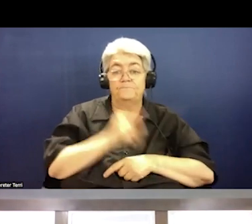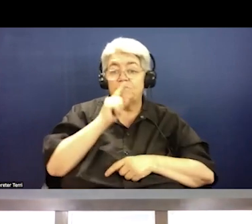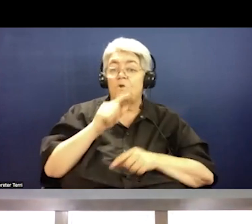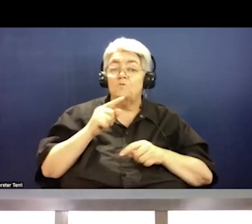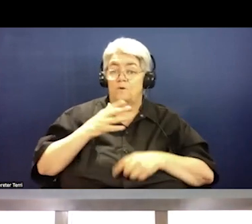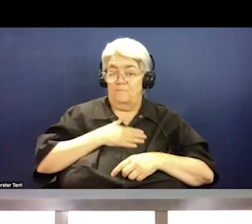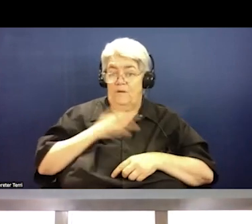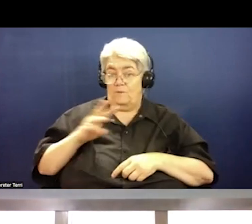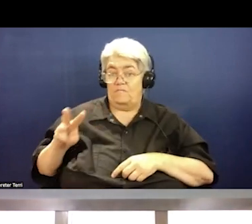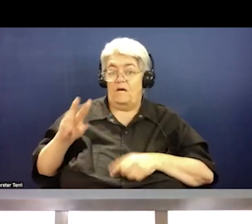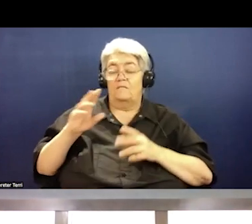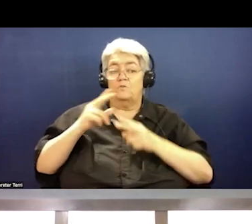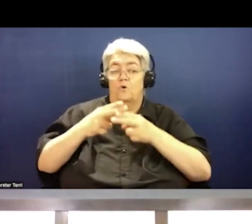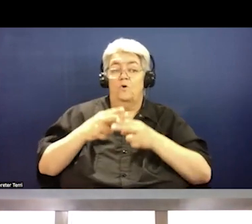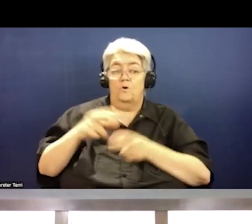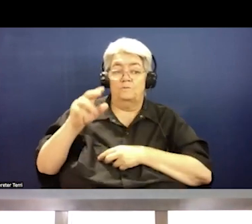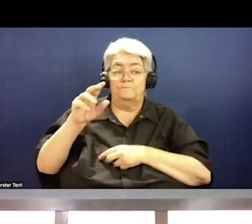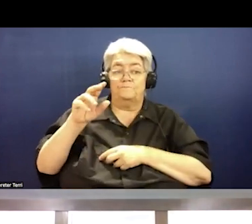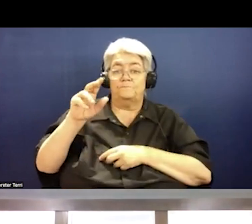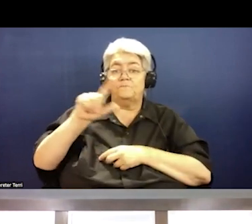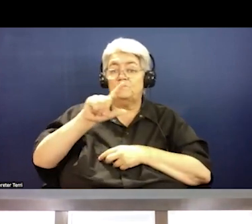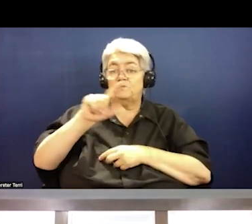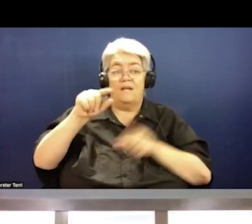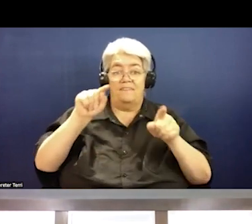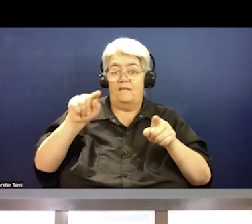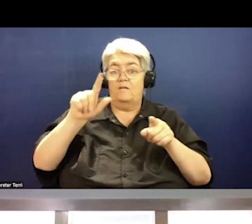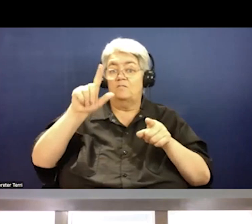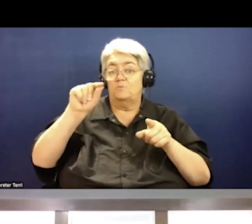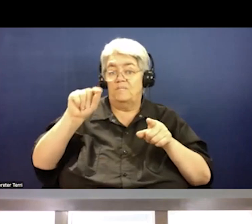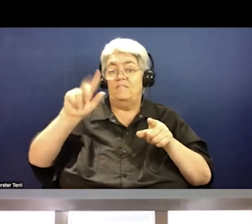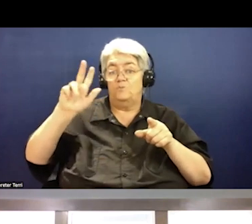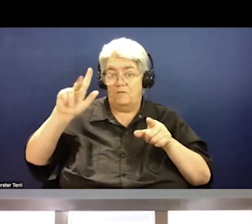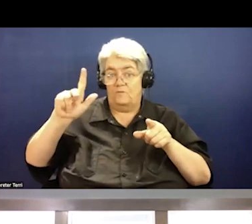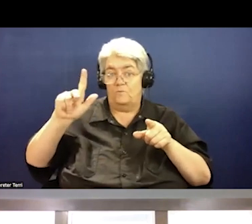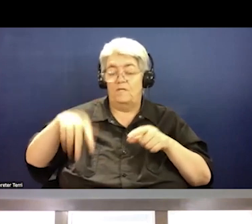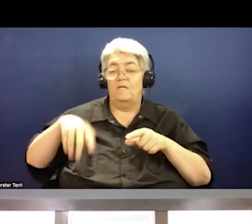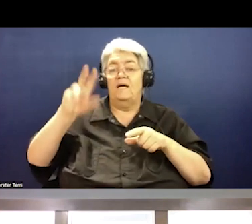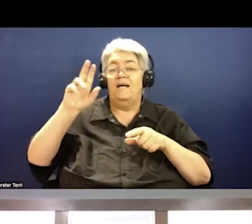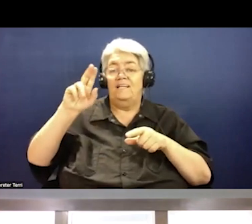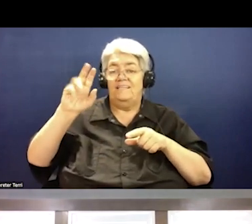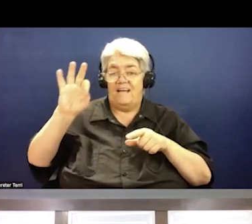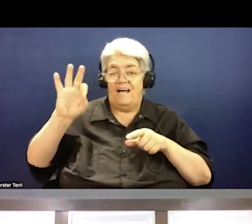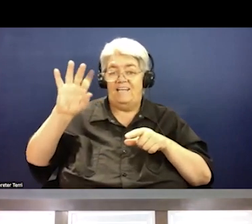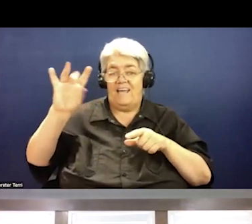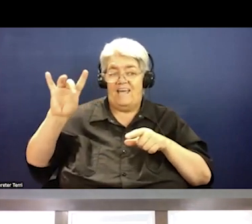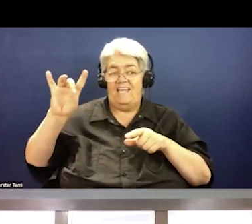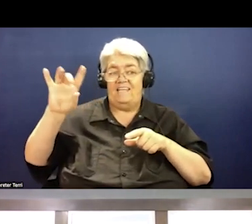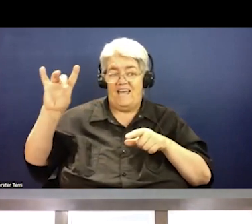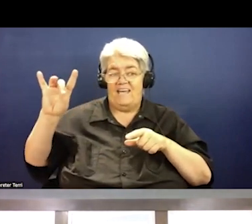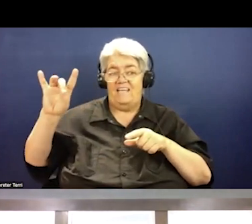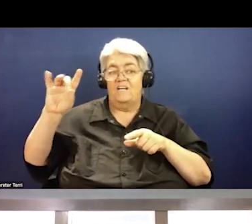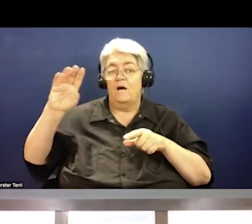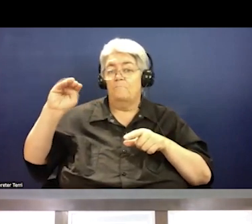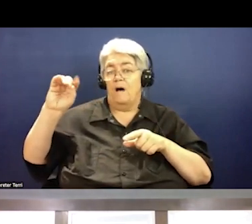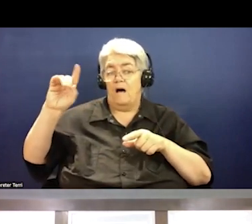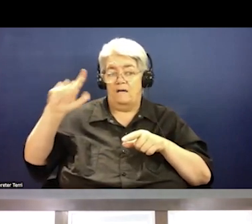again, it's called the, uh, 2023 98 model bill template. And also wanted to remind you